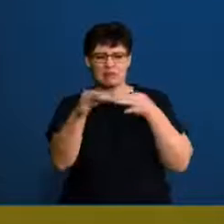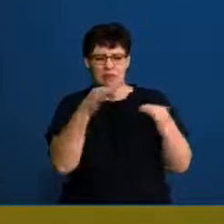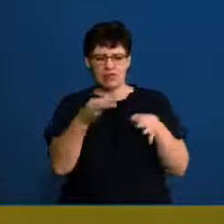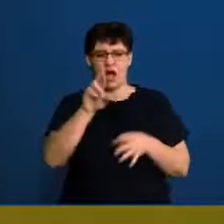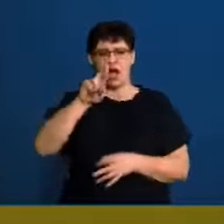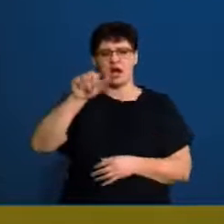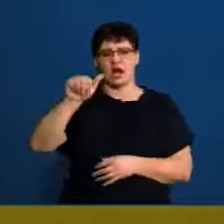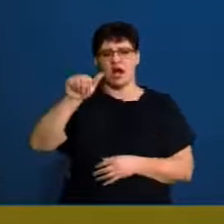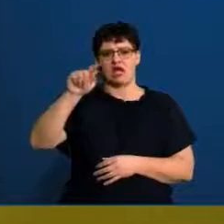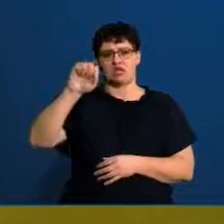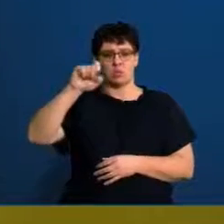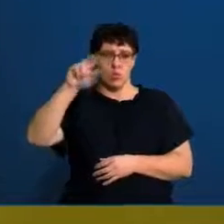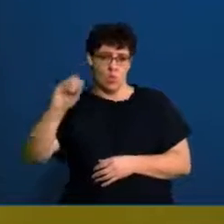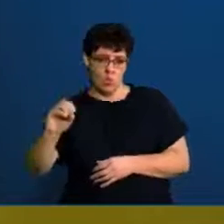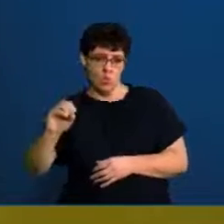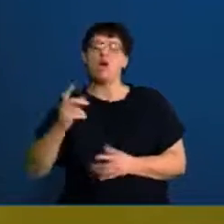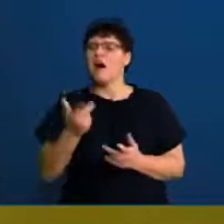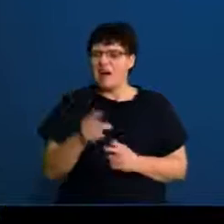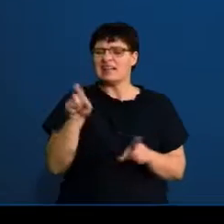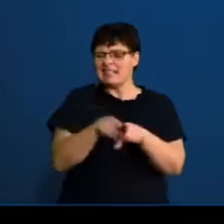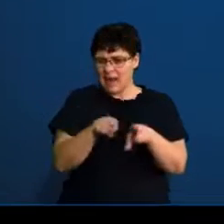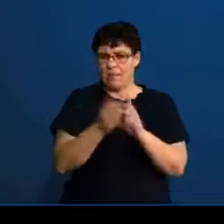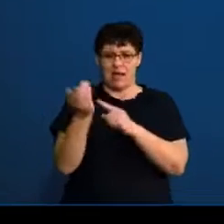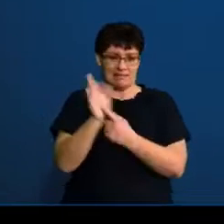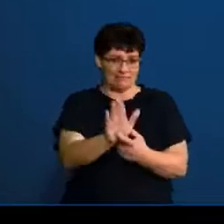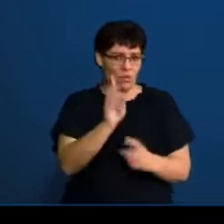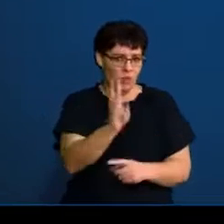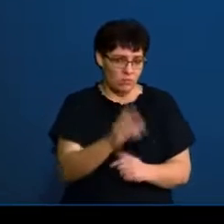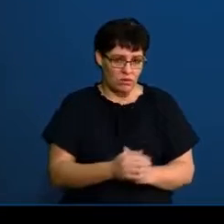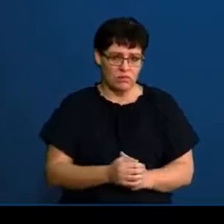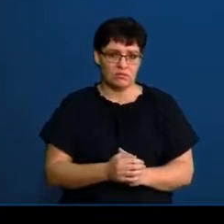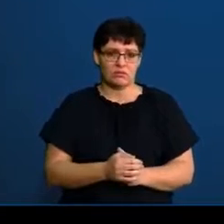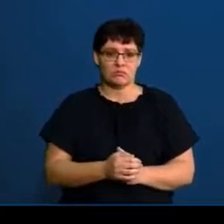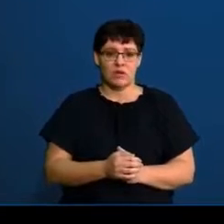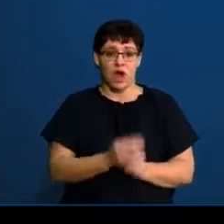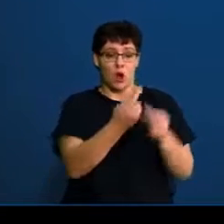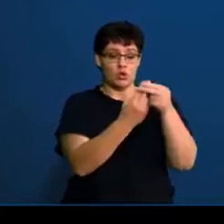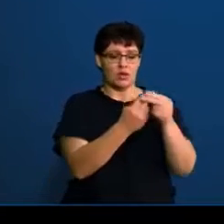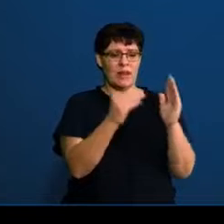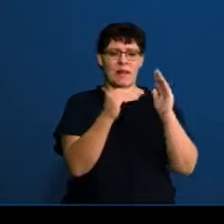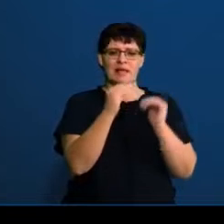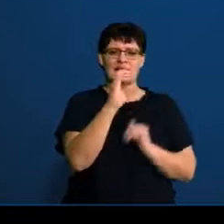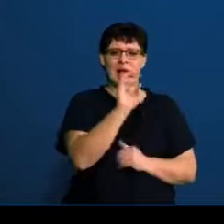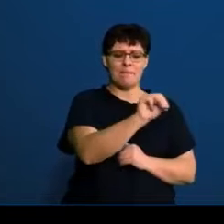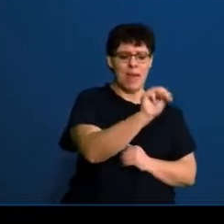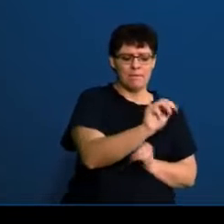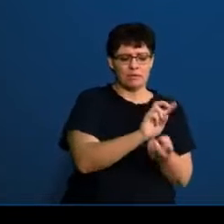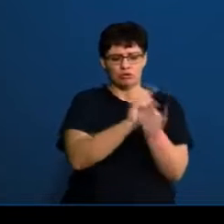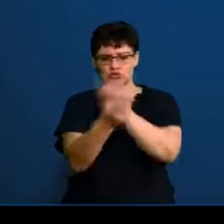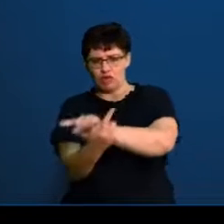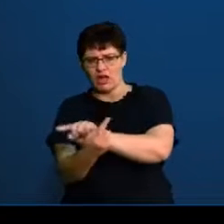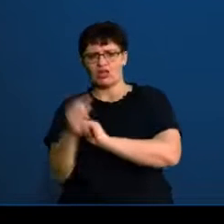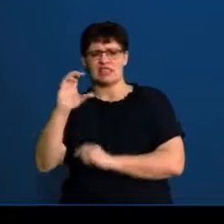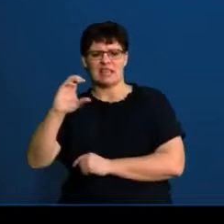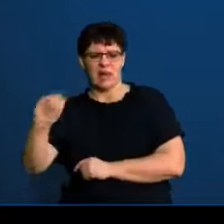use ratio. I think I'll have an opportunity to show you that again. Conversions of units. There might be data